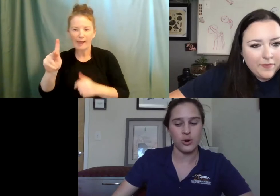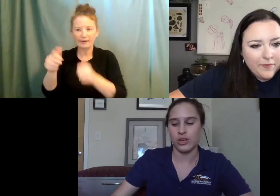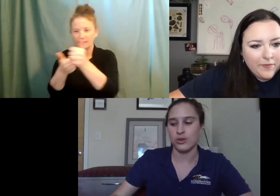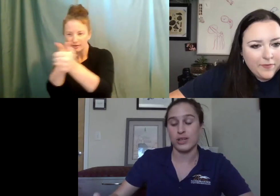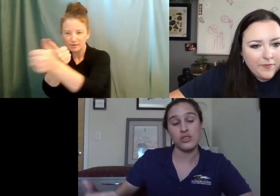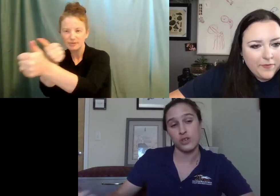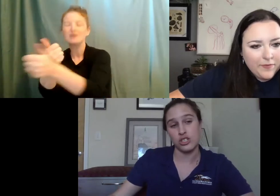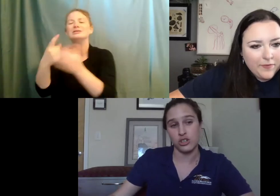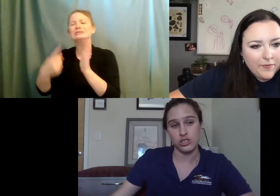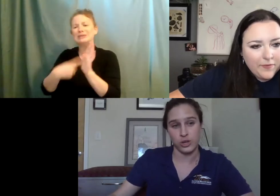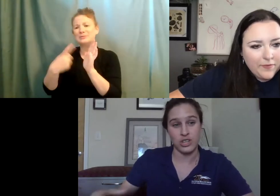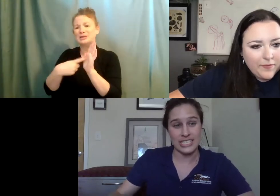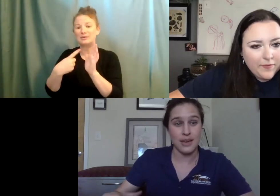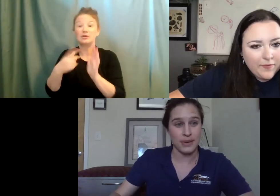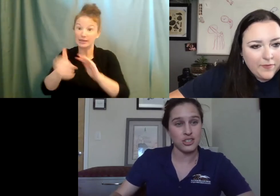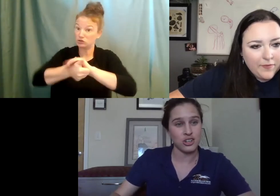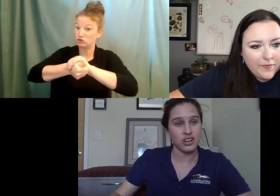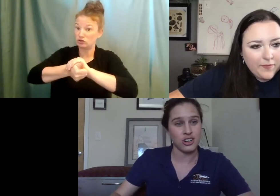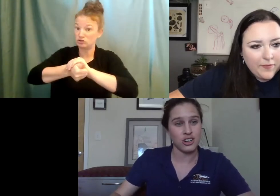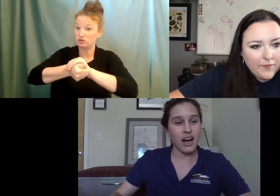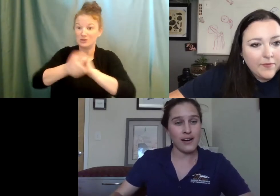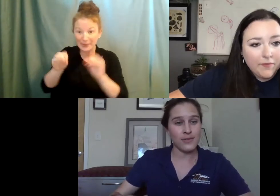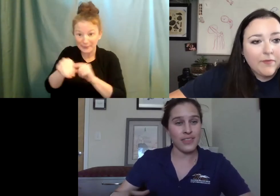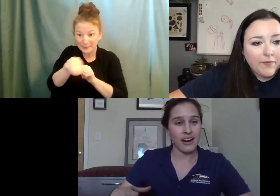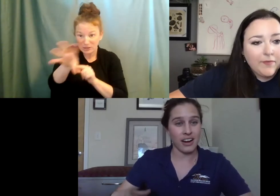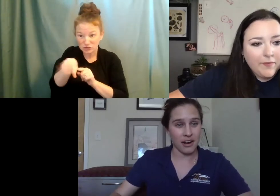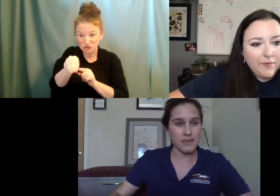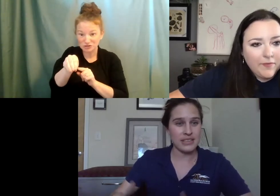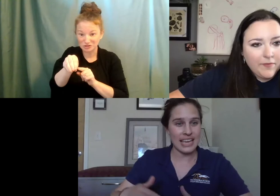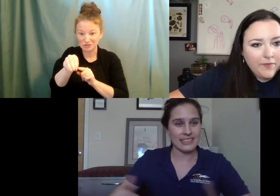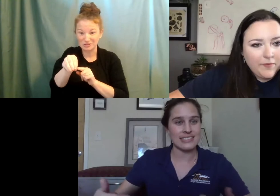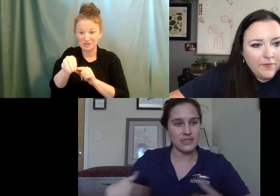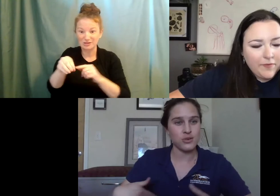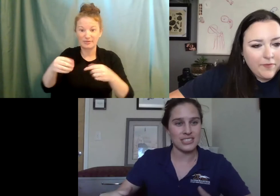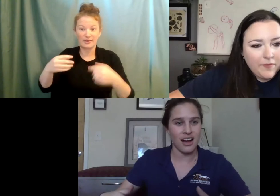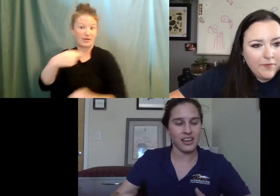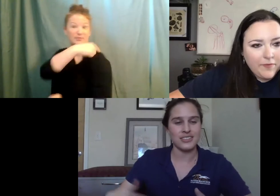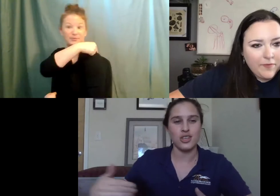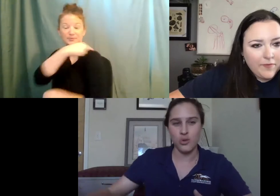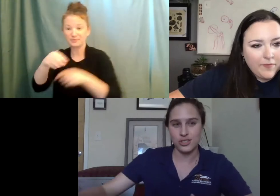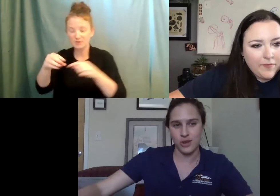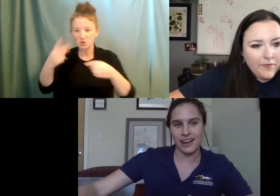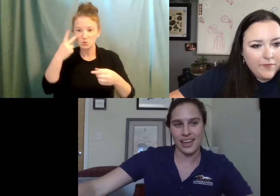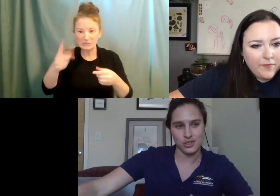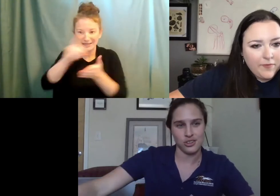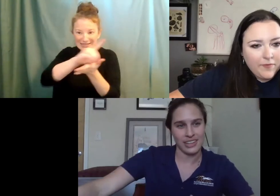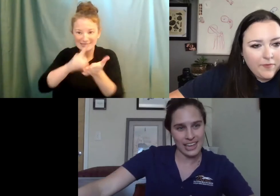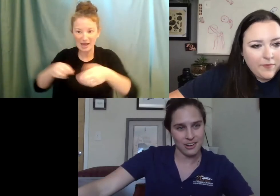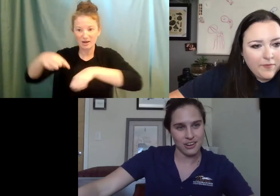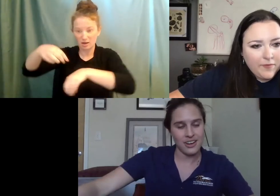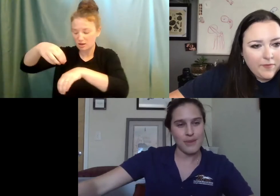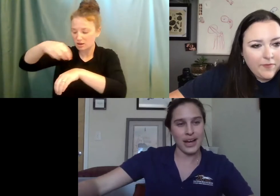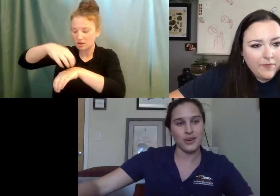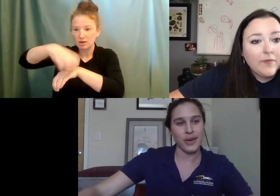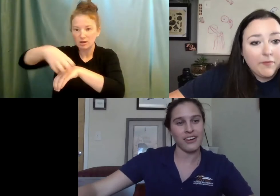let us know, you know, especially for turtles where you can take a picture of their carapace and see those designs, you can track that turtle